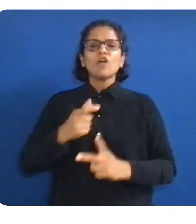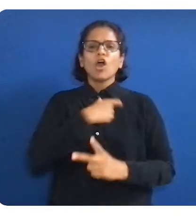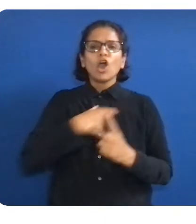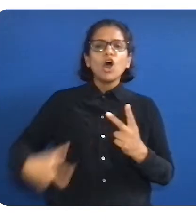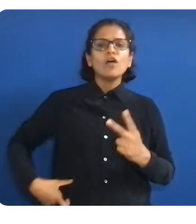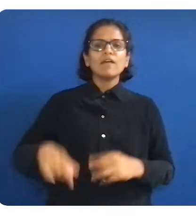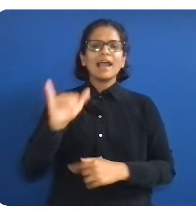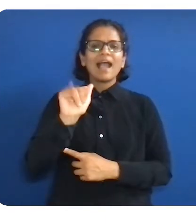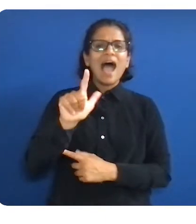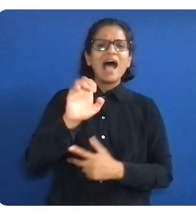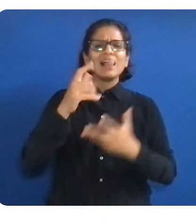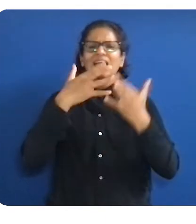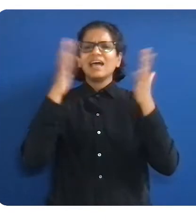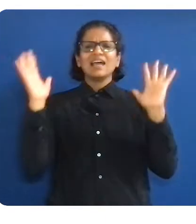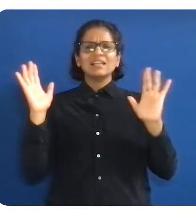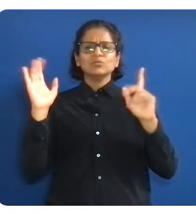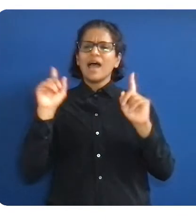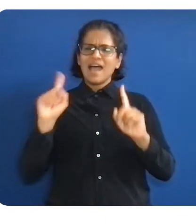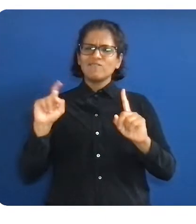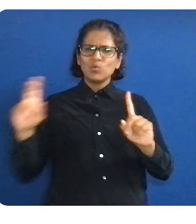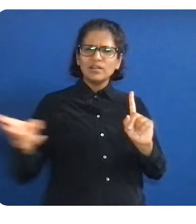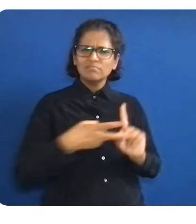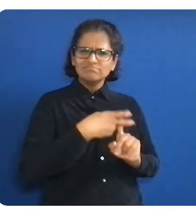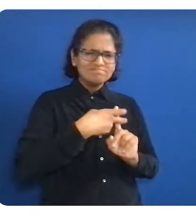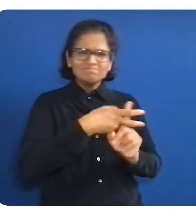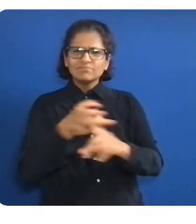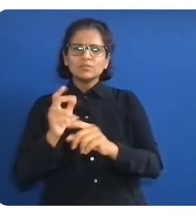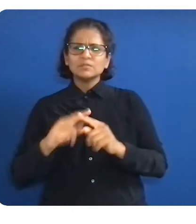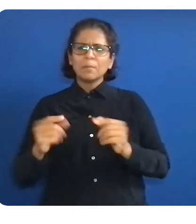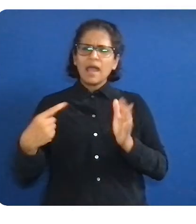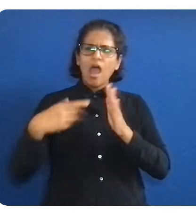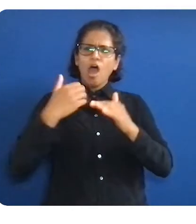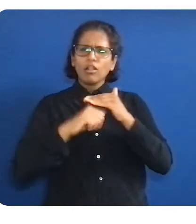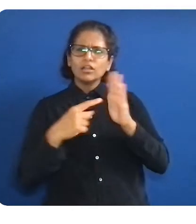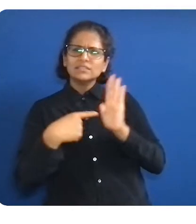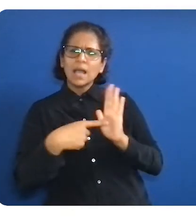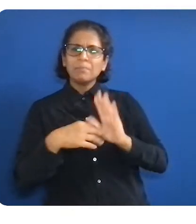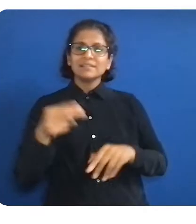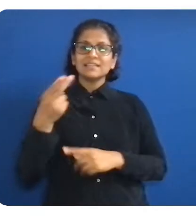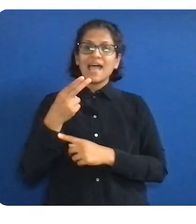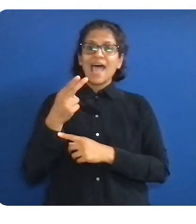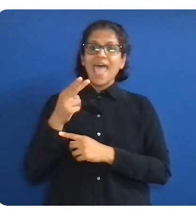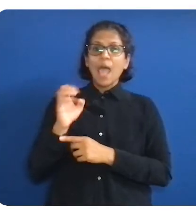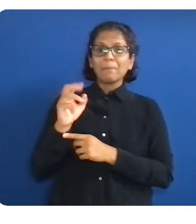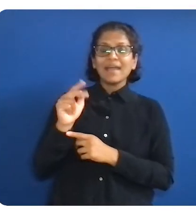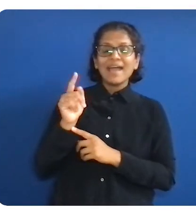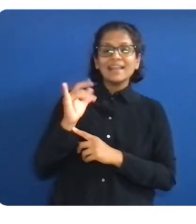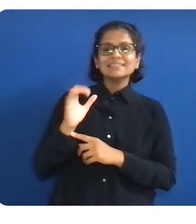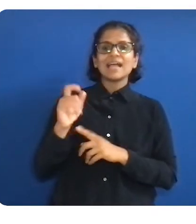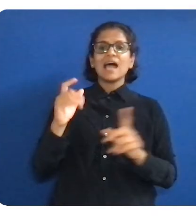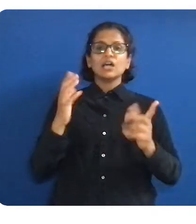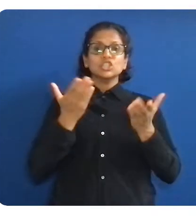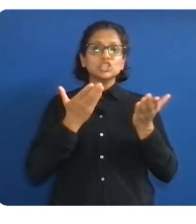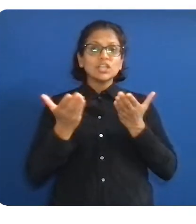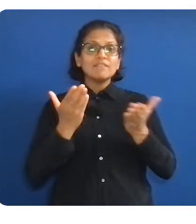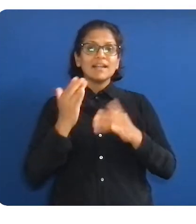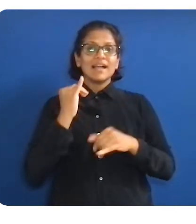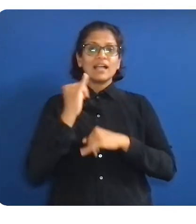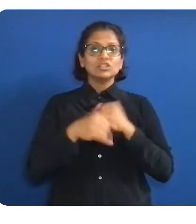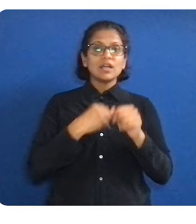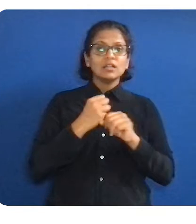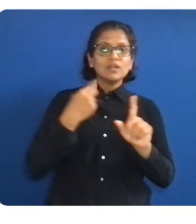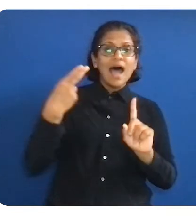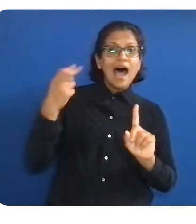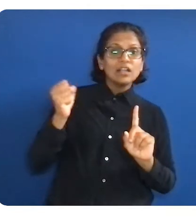colleges and universities serving underrepresented talent. Why? Because we know that 25 percent of Black